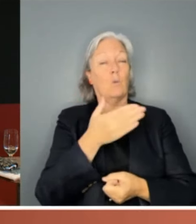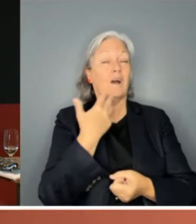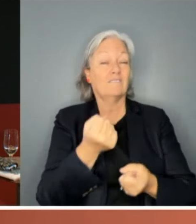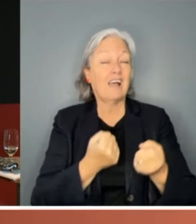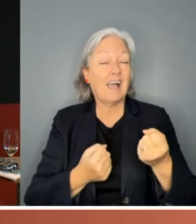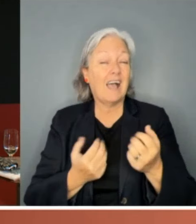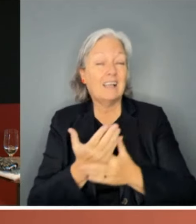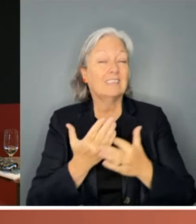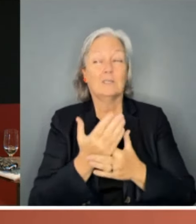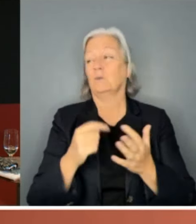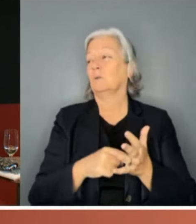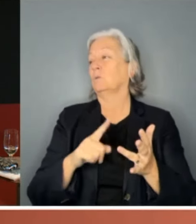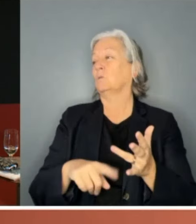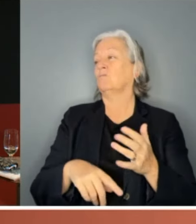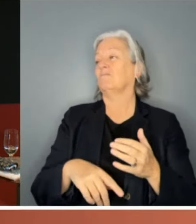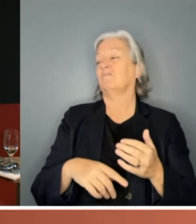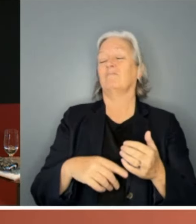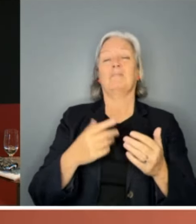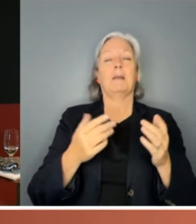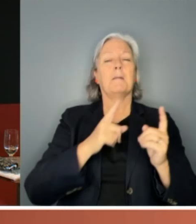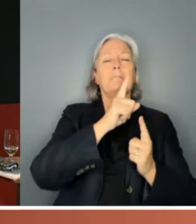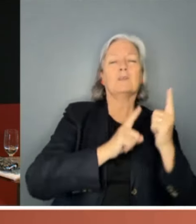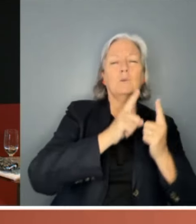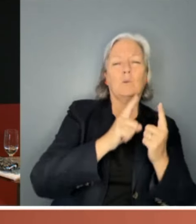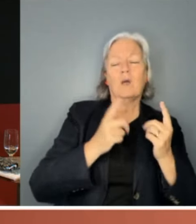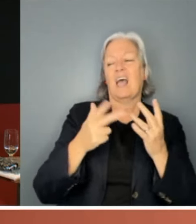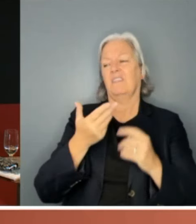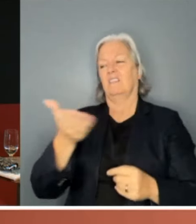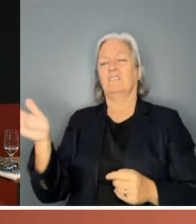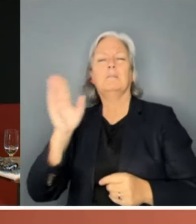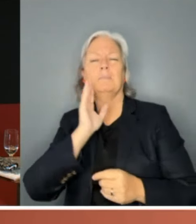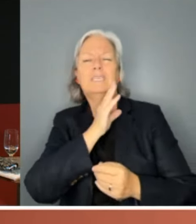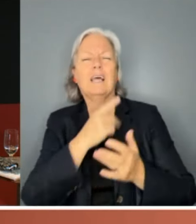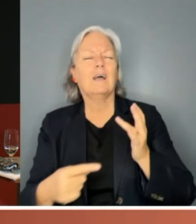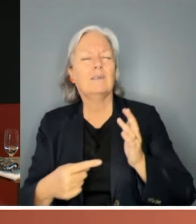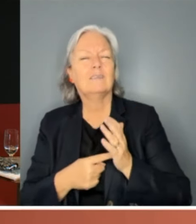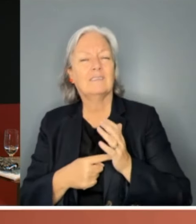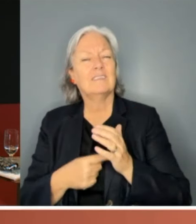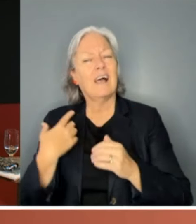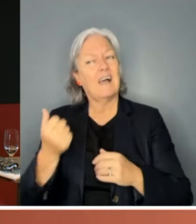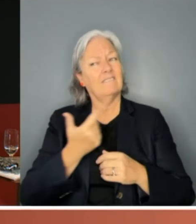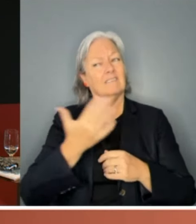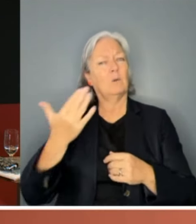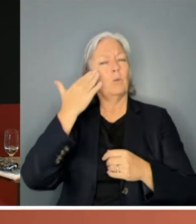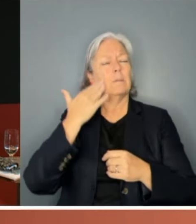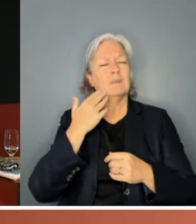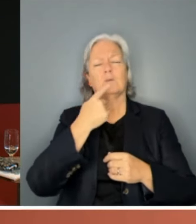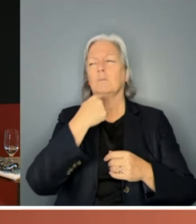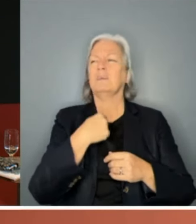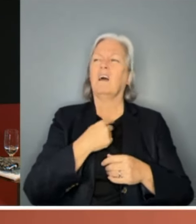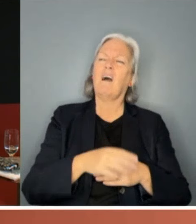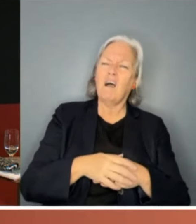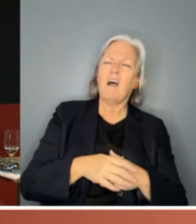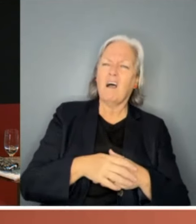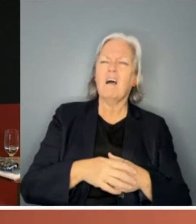access to mentors that others might get. Because I have had a number of women in this house say to me, oh, you know, I didn't have a